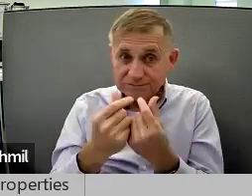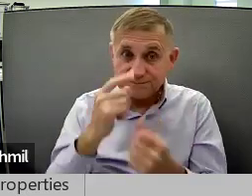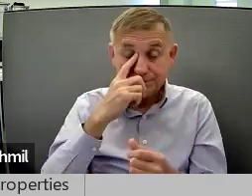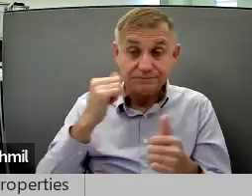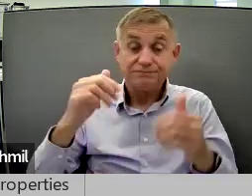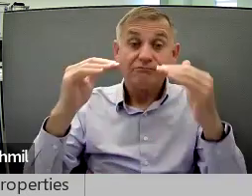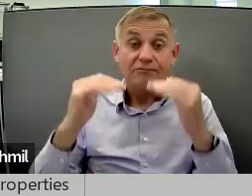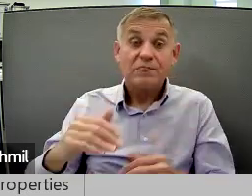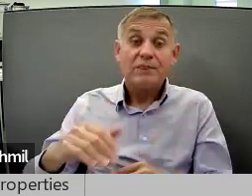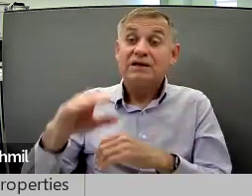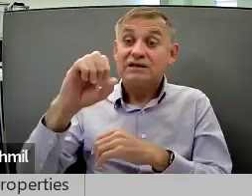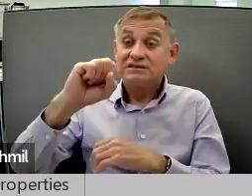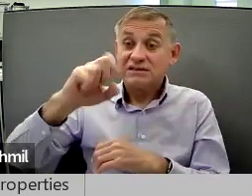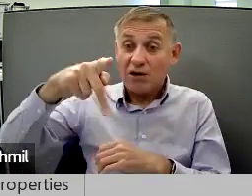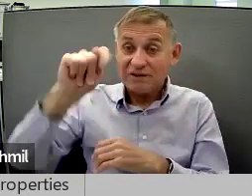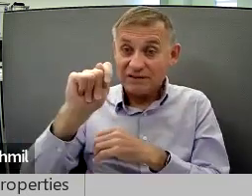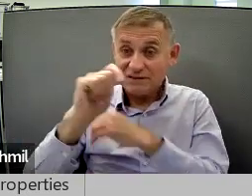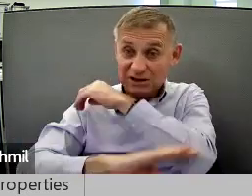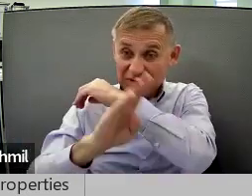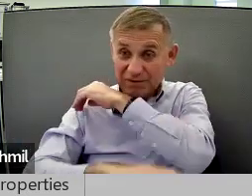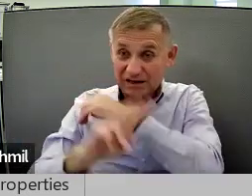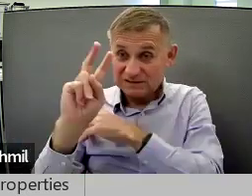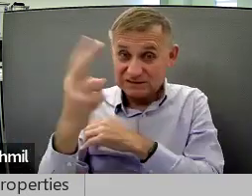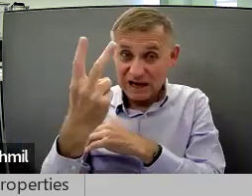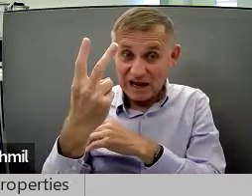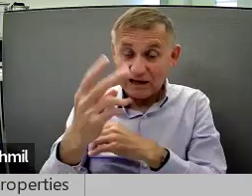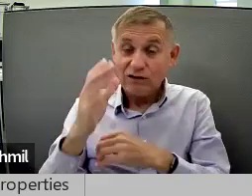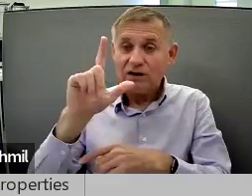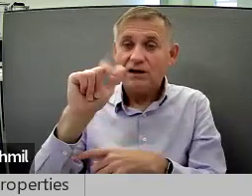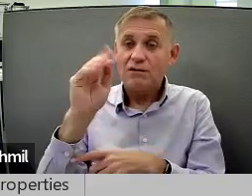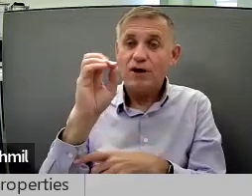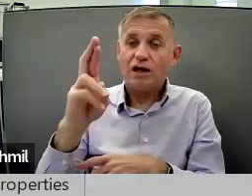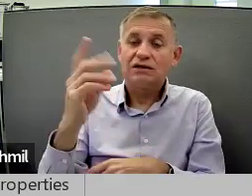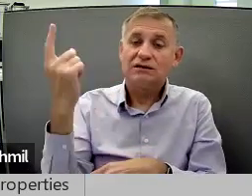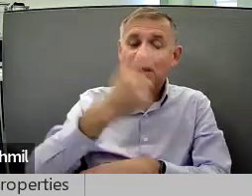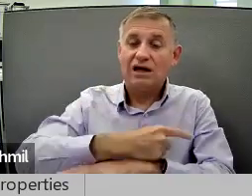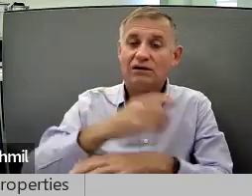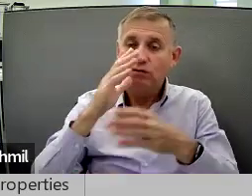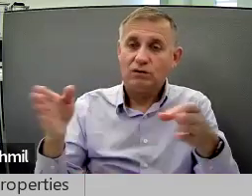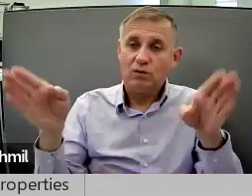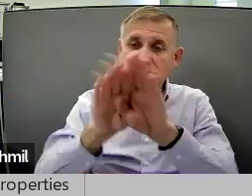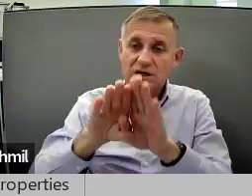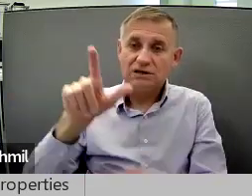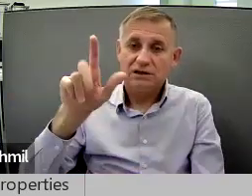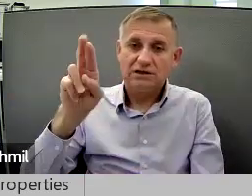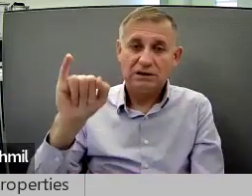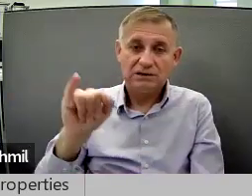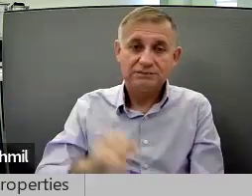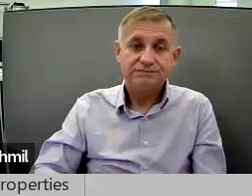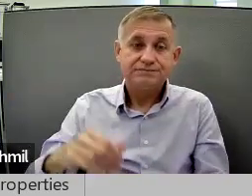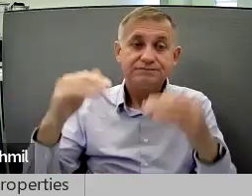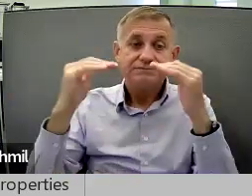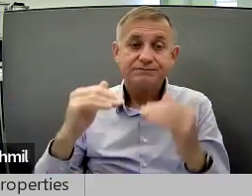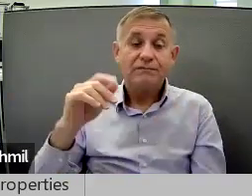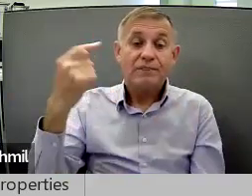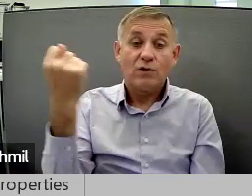classes and groups. September 2nd is Labor Day. Liberty will